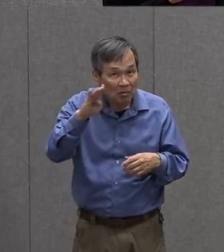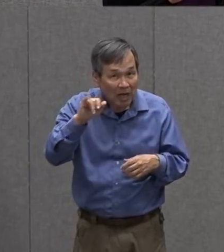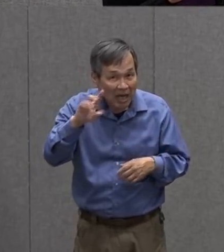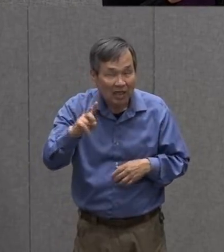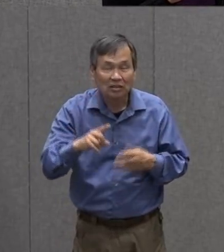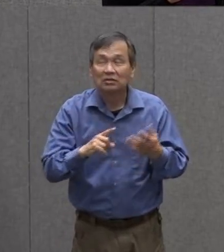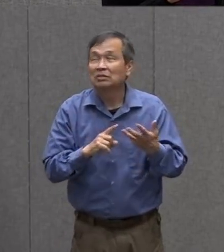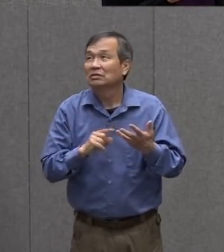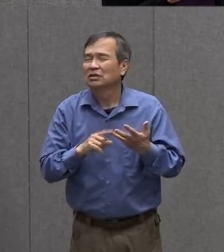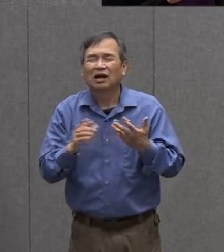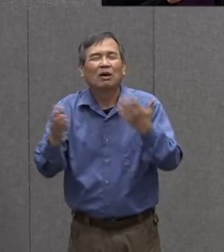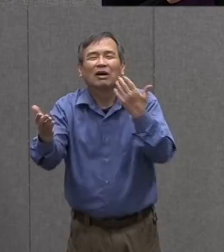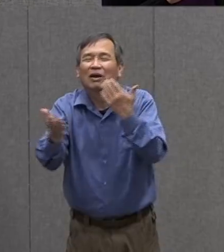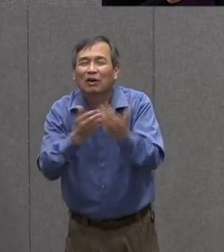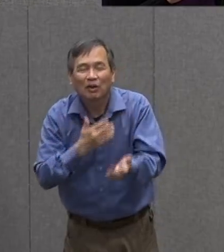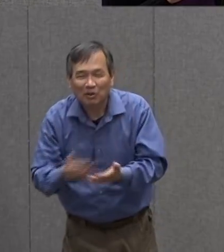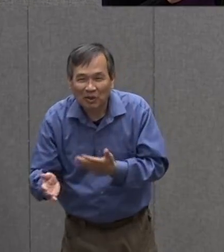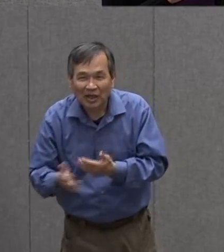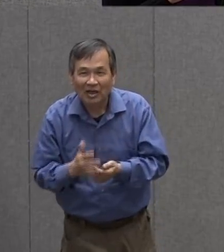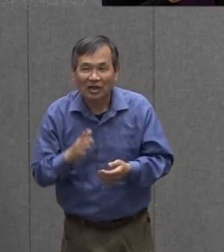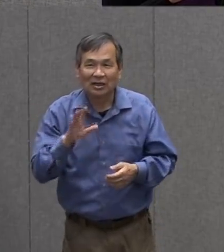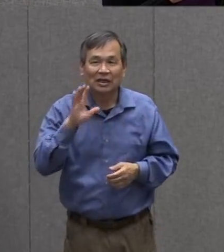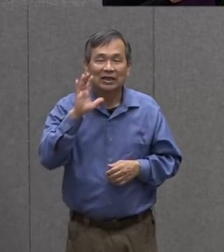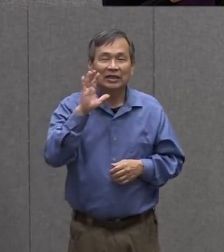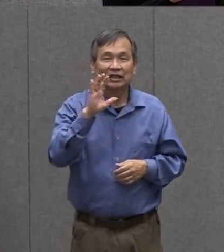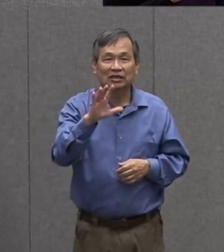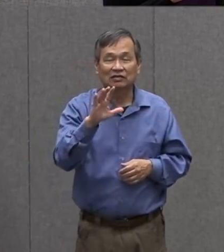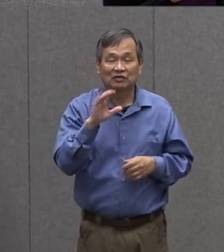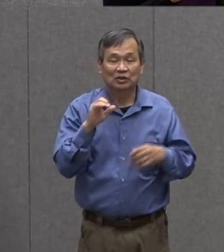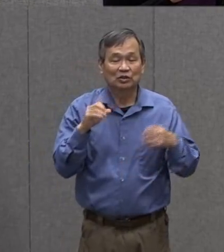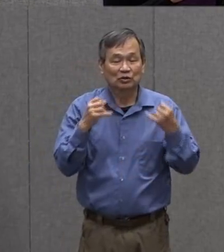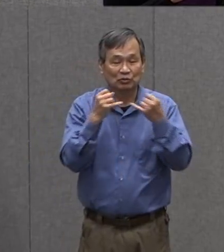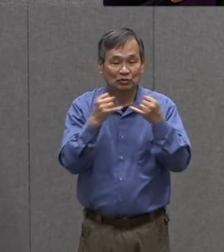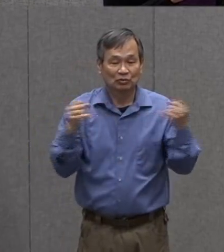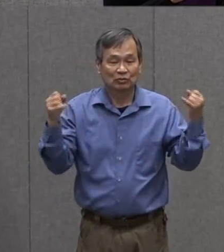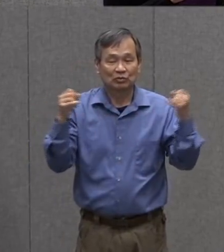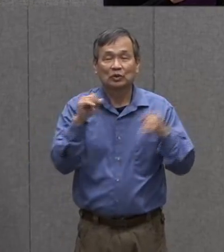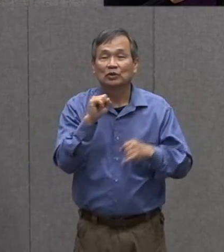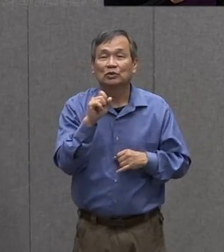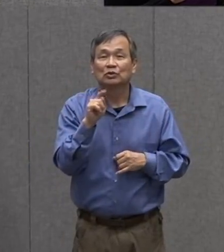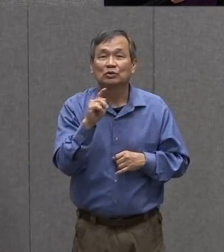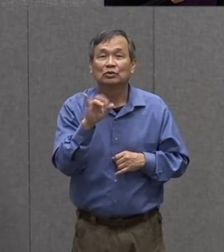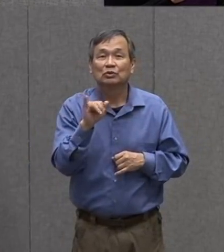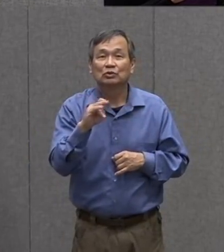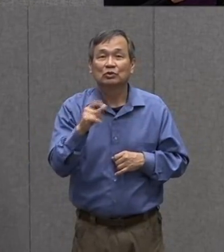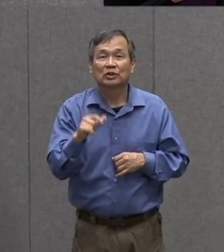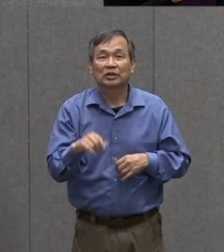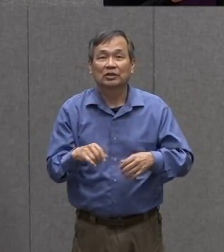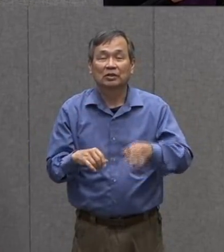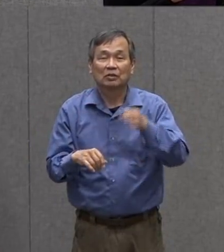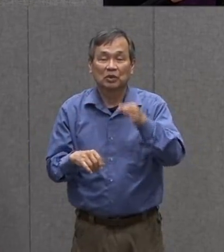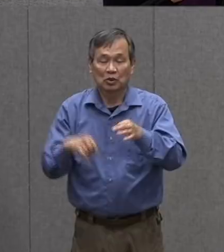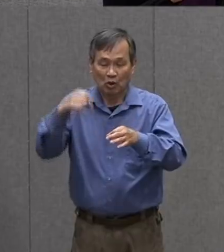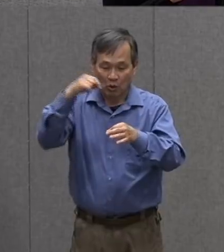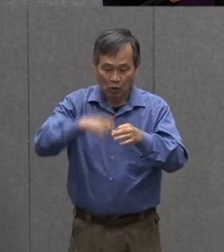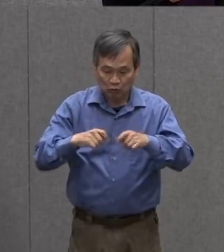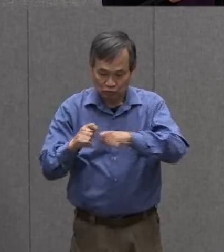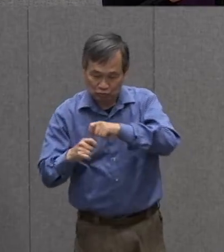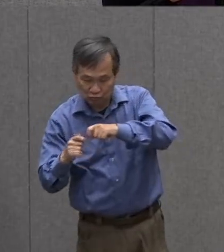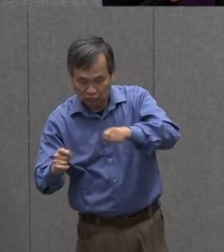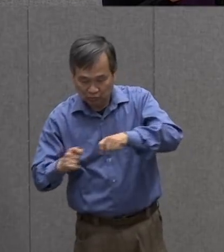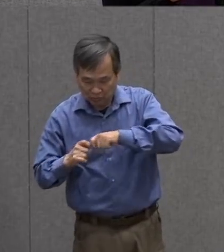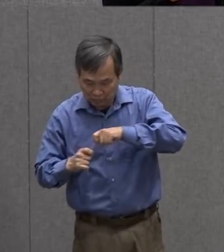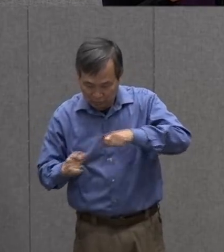my books or even a piece of string and you can put those through the holes to hold your book together